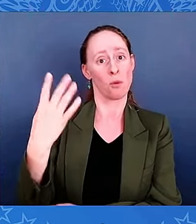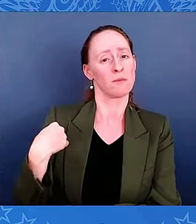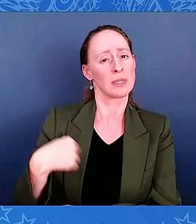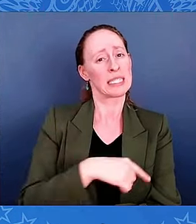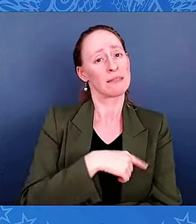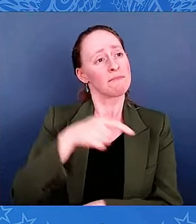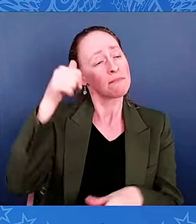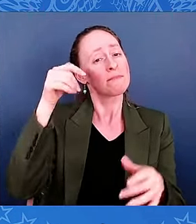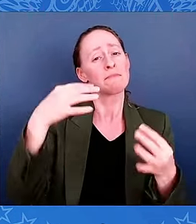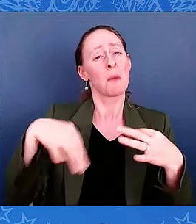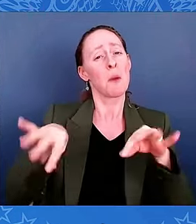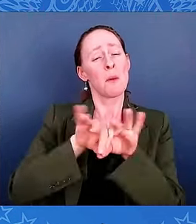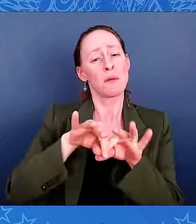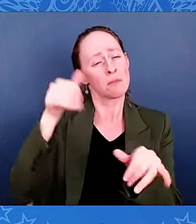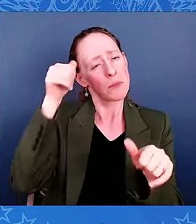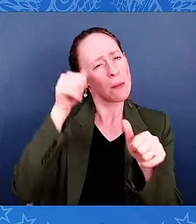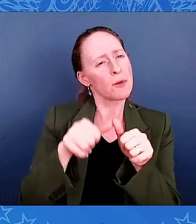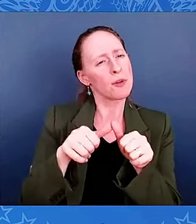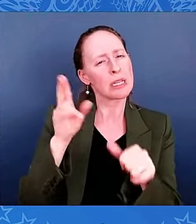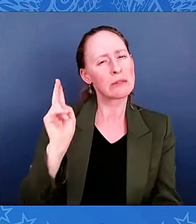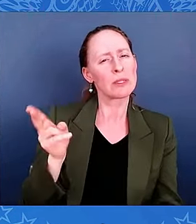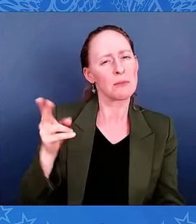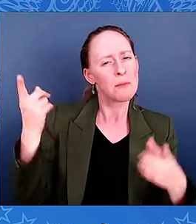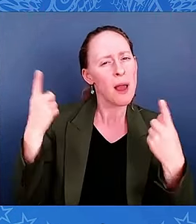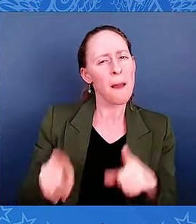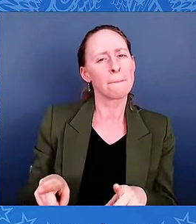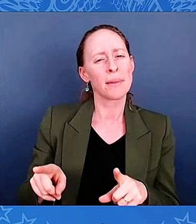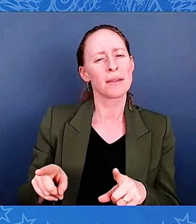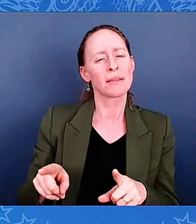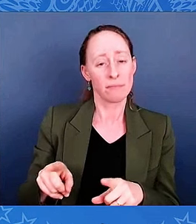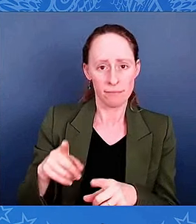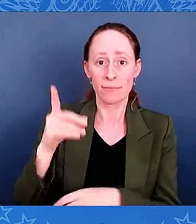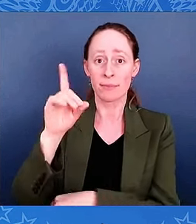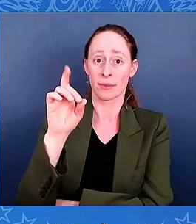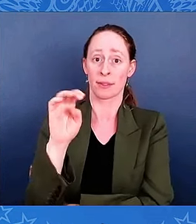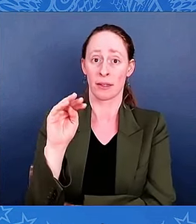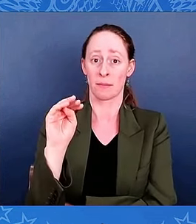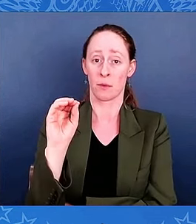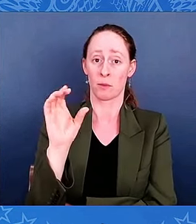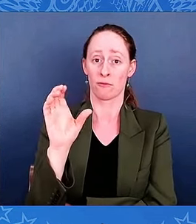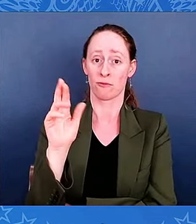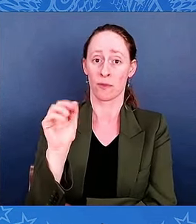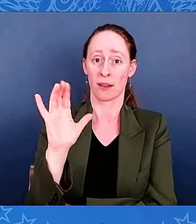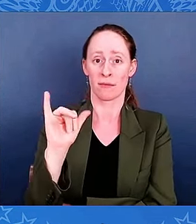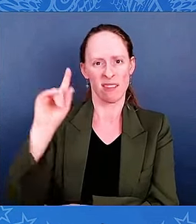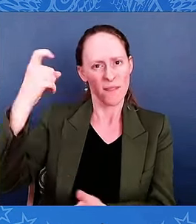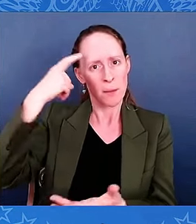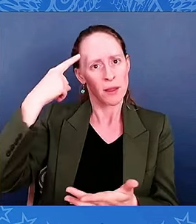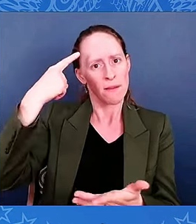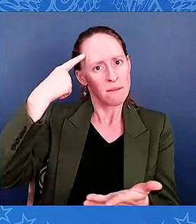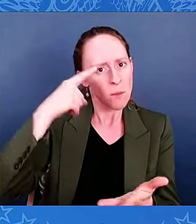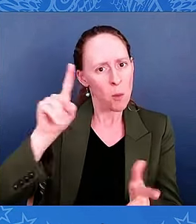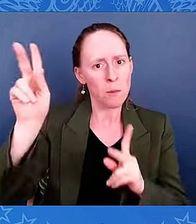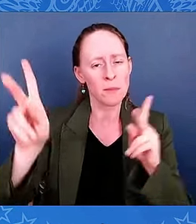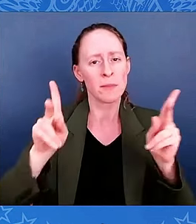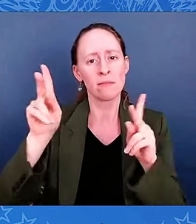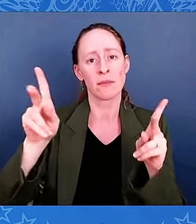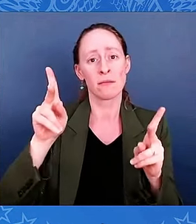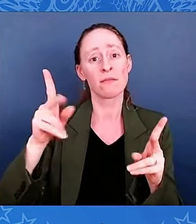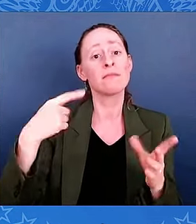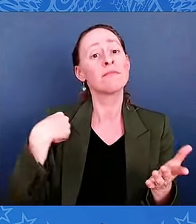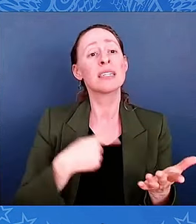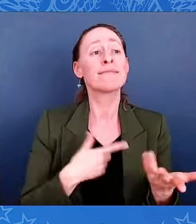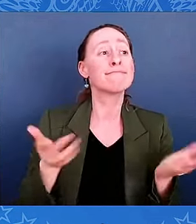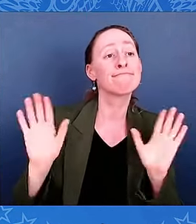democracy and not make up a lost cause to justify evil of slavery. To remember the nation that George